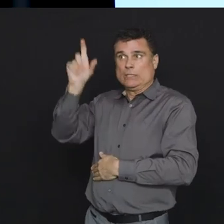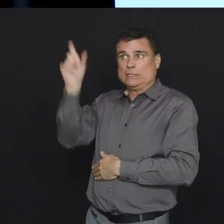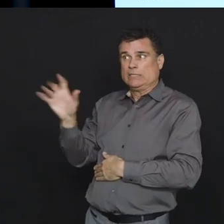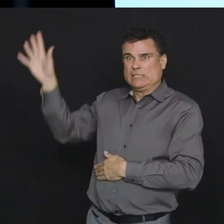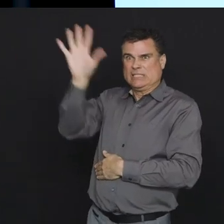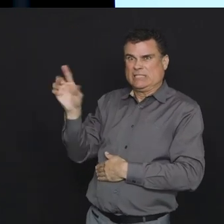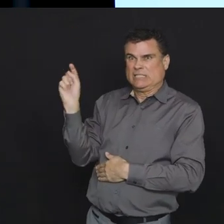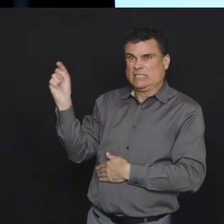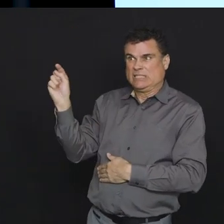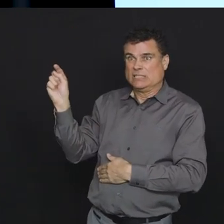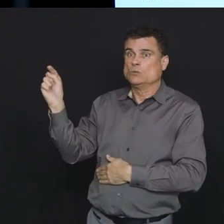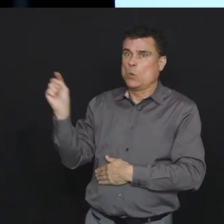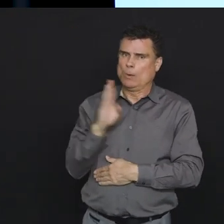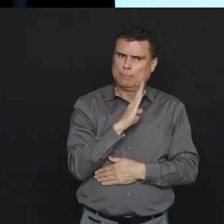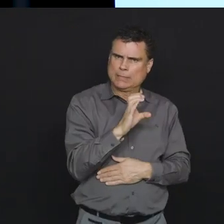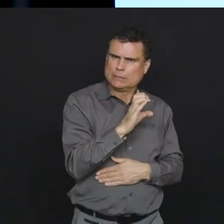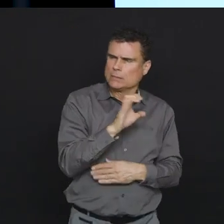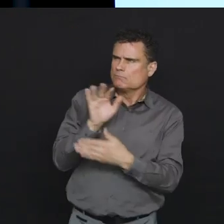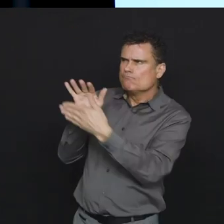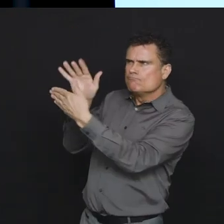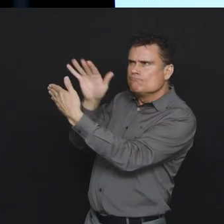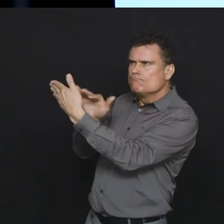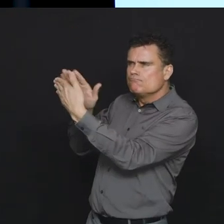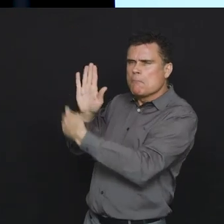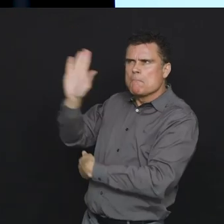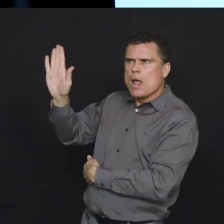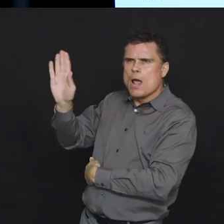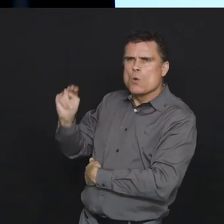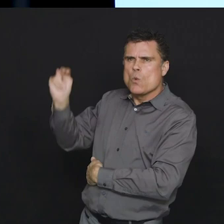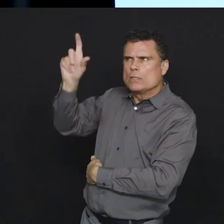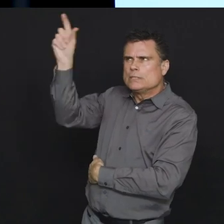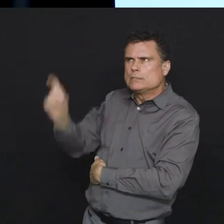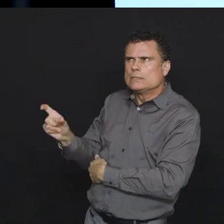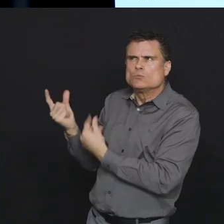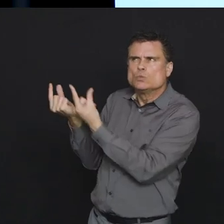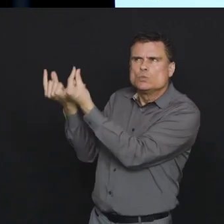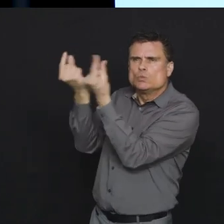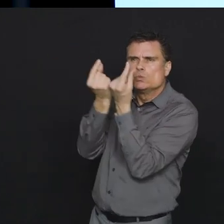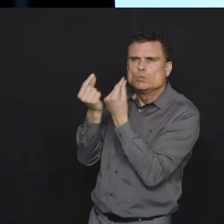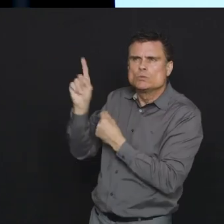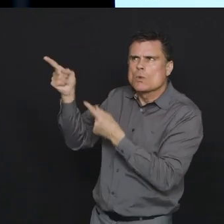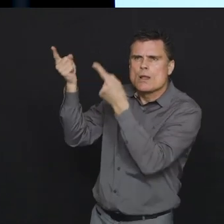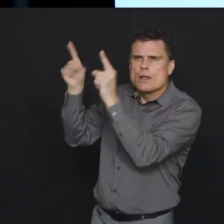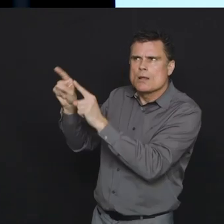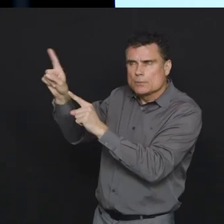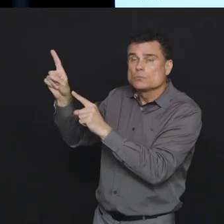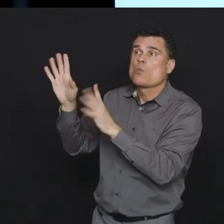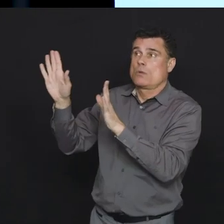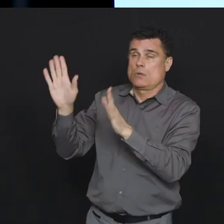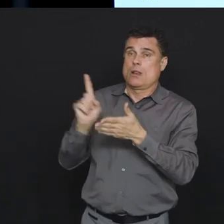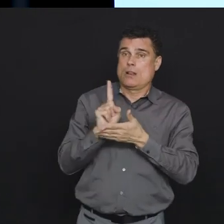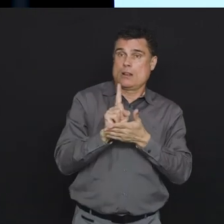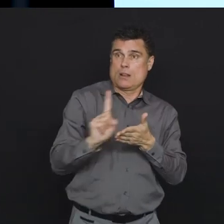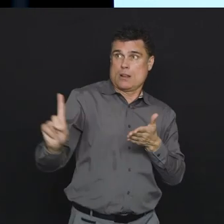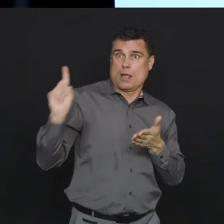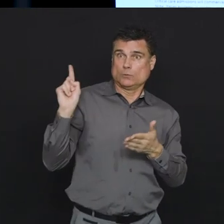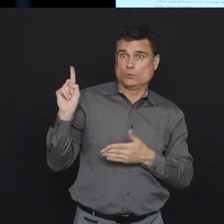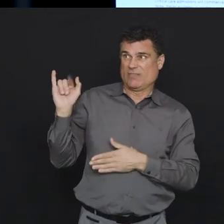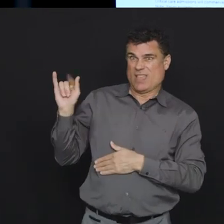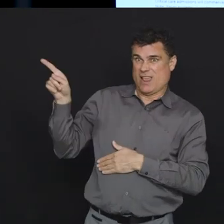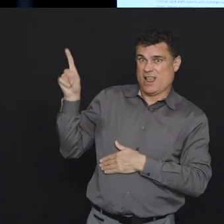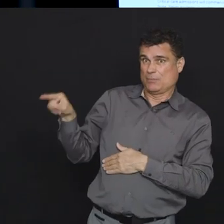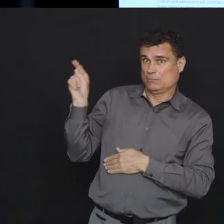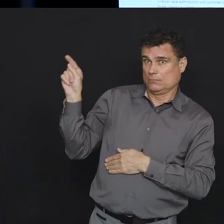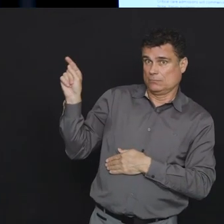hospitalizations in Northern Italy which has been the subject of some discussion in BC and elsewhere in the coming, in the previous week.